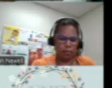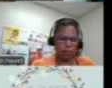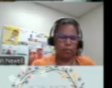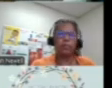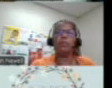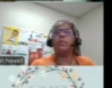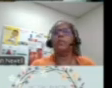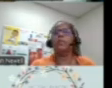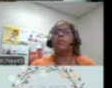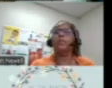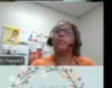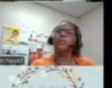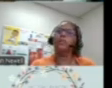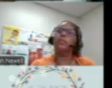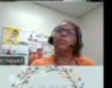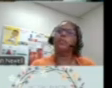Actually.